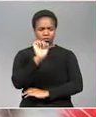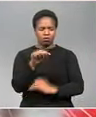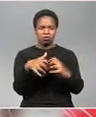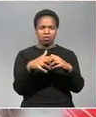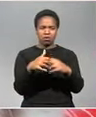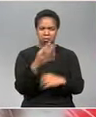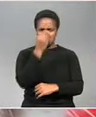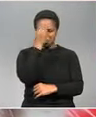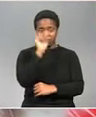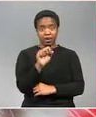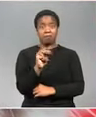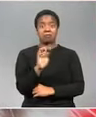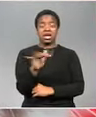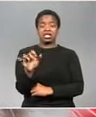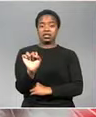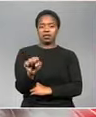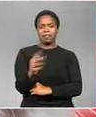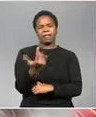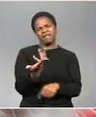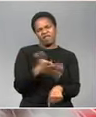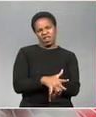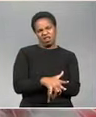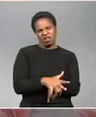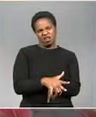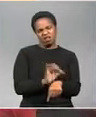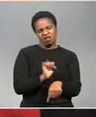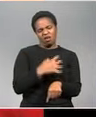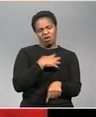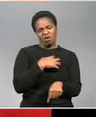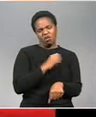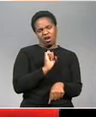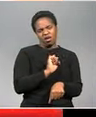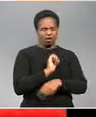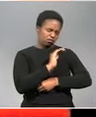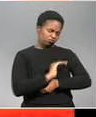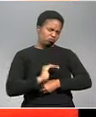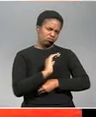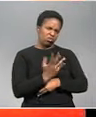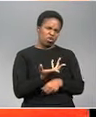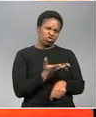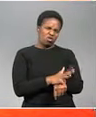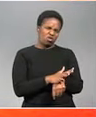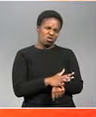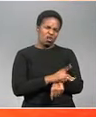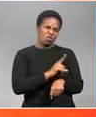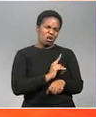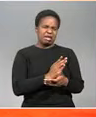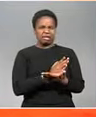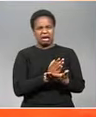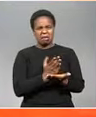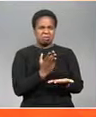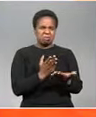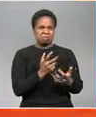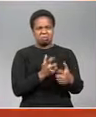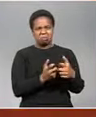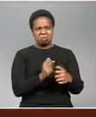with worth millions tard died in the arms of her owner tabitha bundeson after complications from a urinary